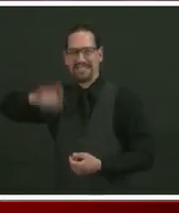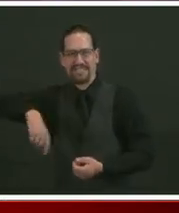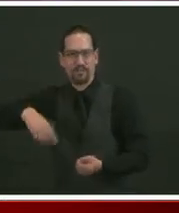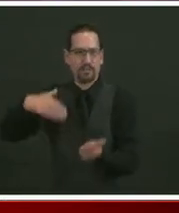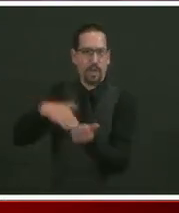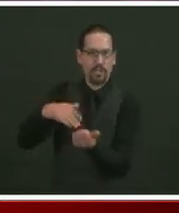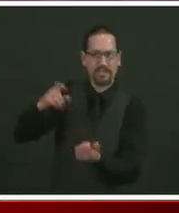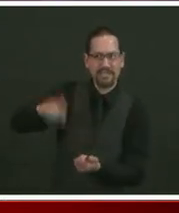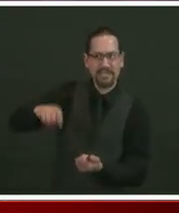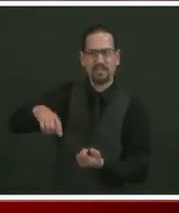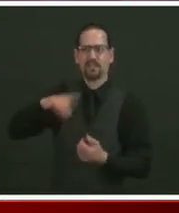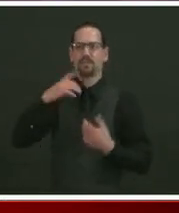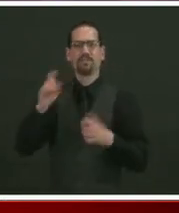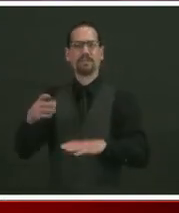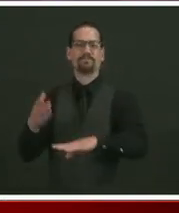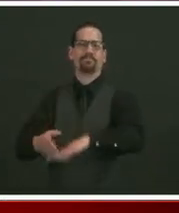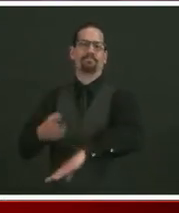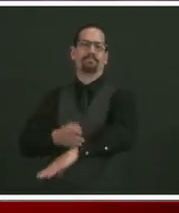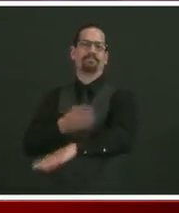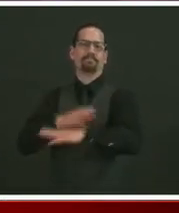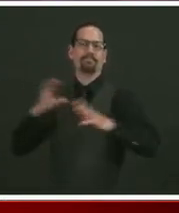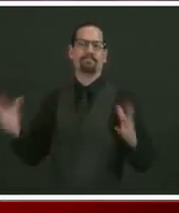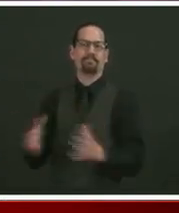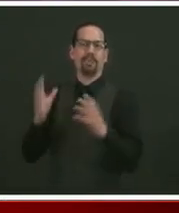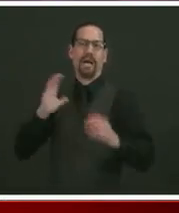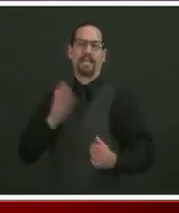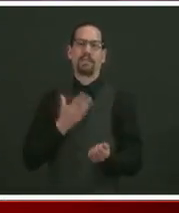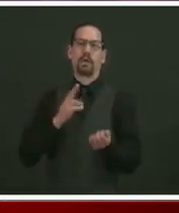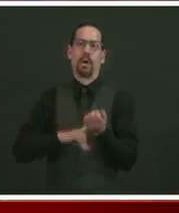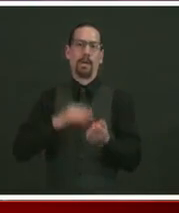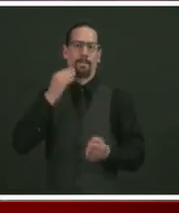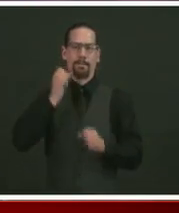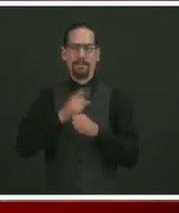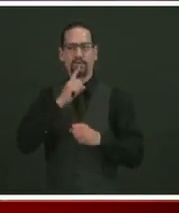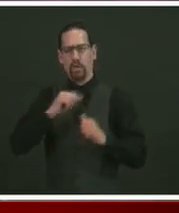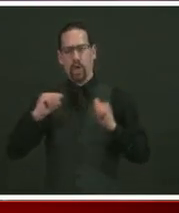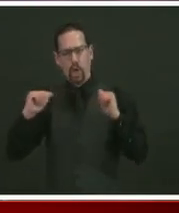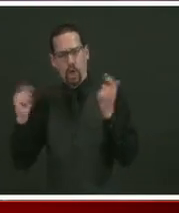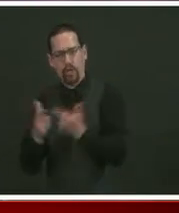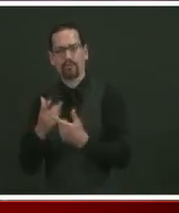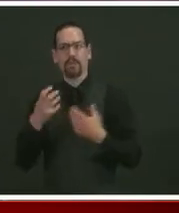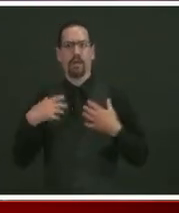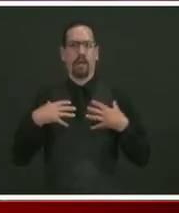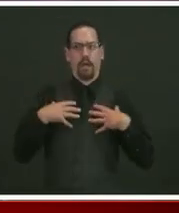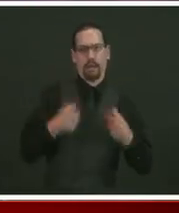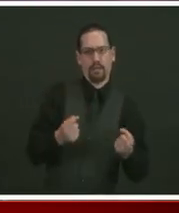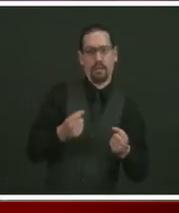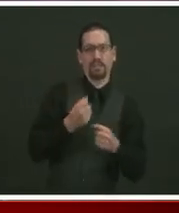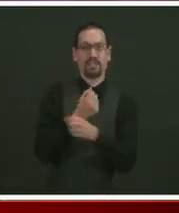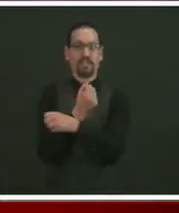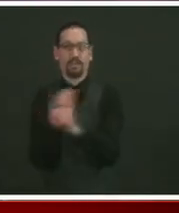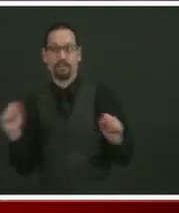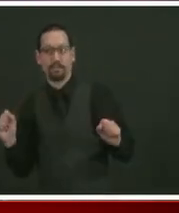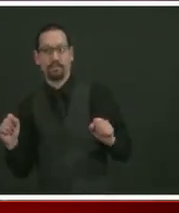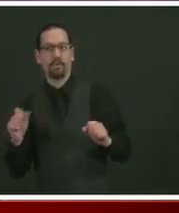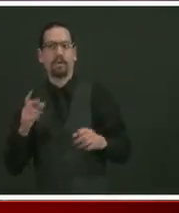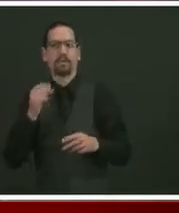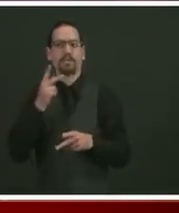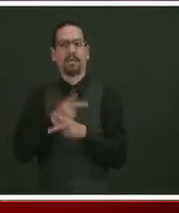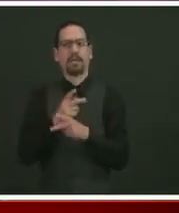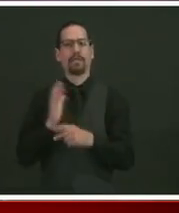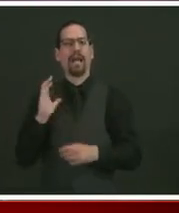shore up our nursing homes to make sure that they are healthy and secure to take care of our loved ones.